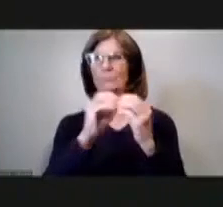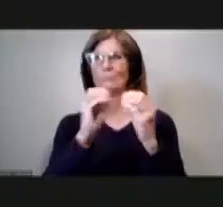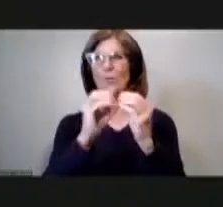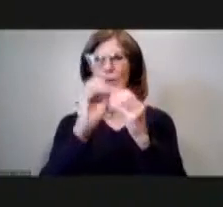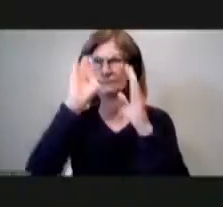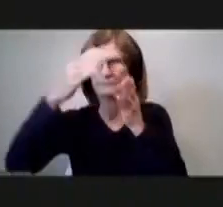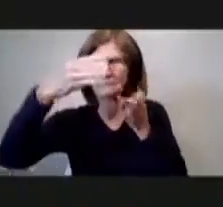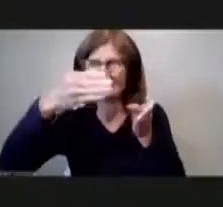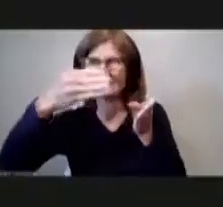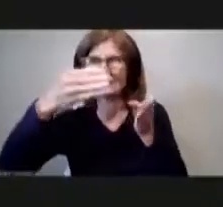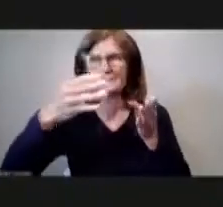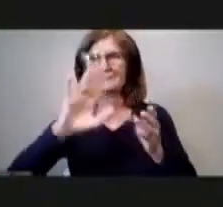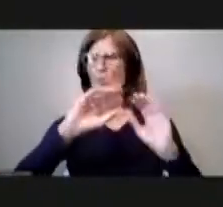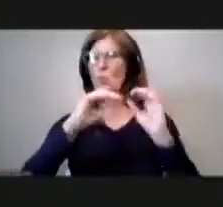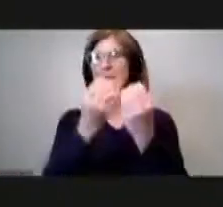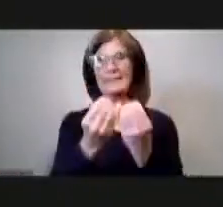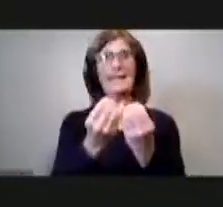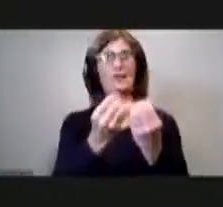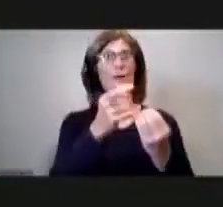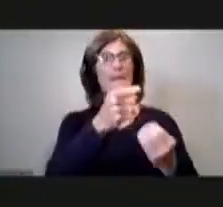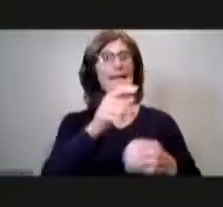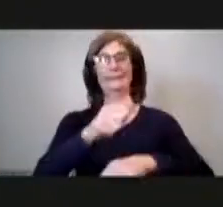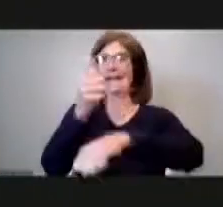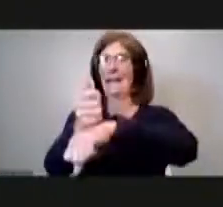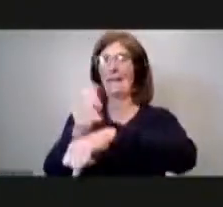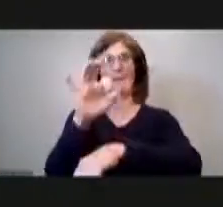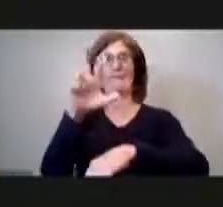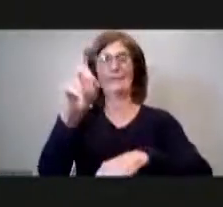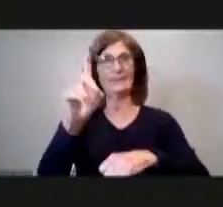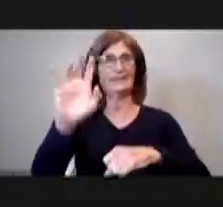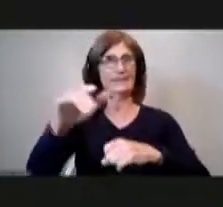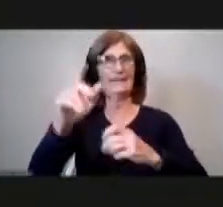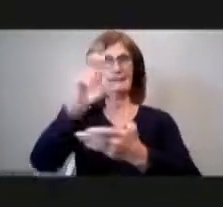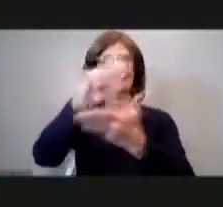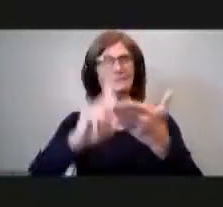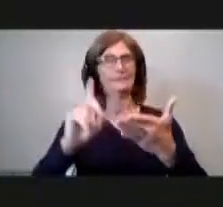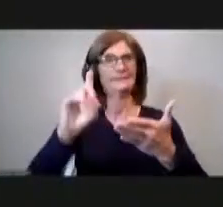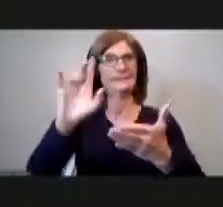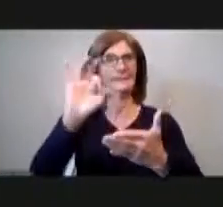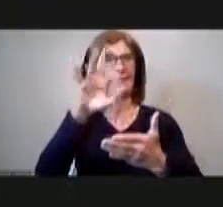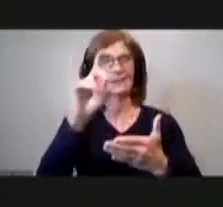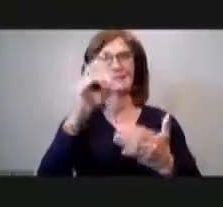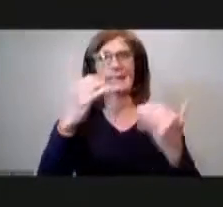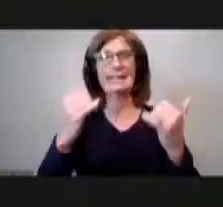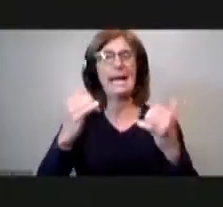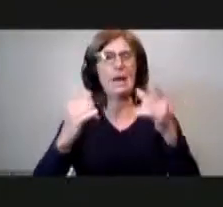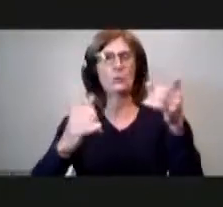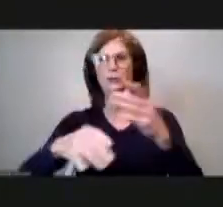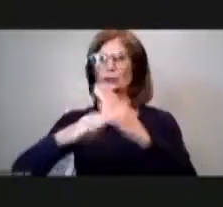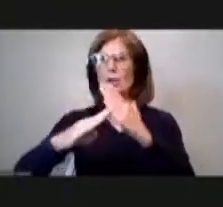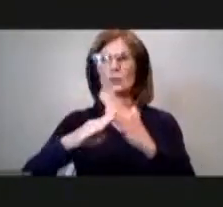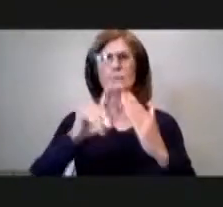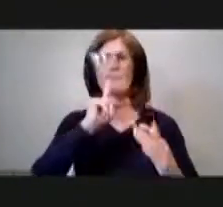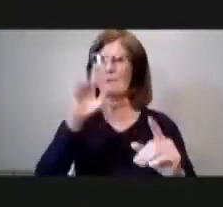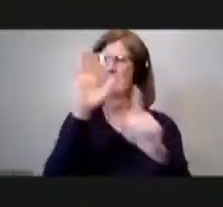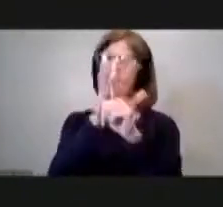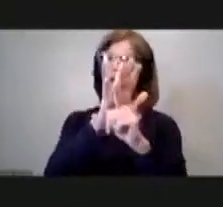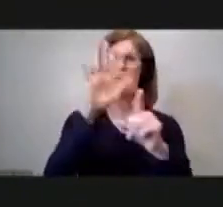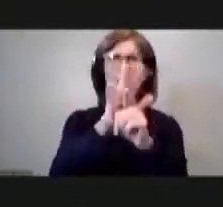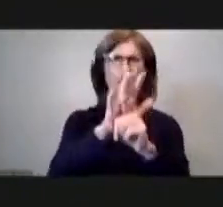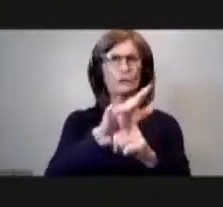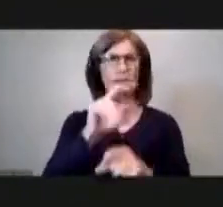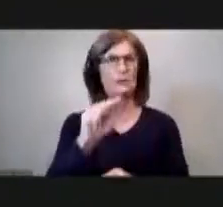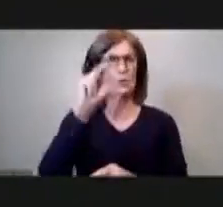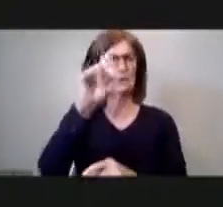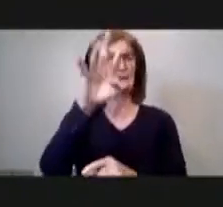you know the organization of you know why this sport became more popular on the north side so i'm definitely